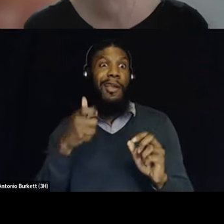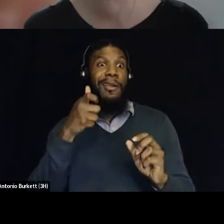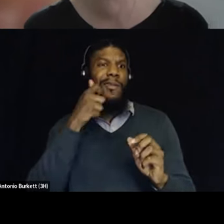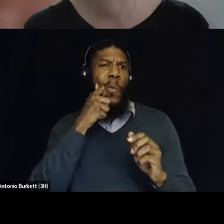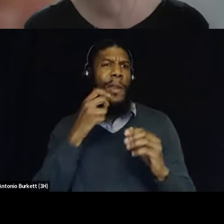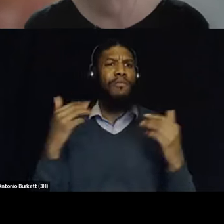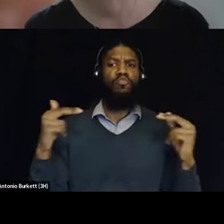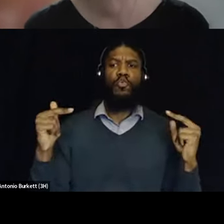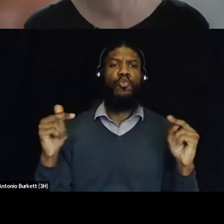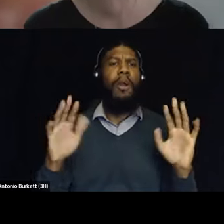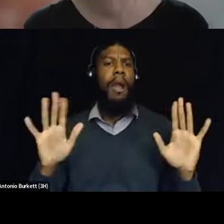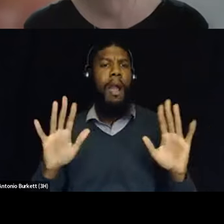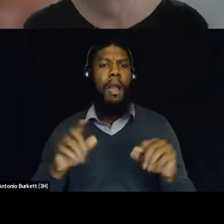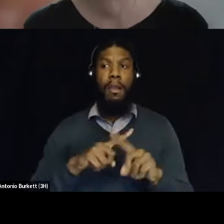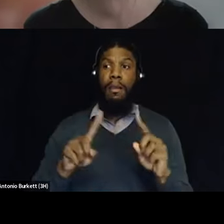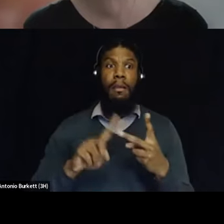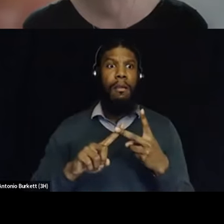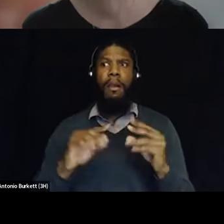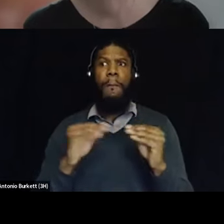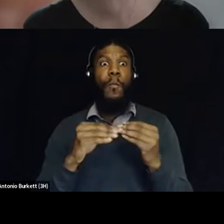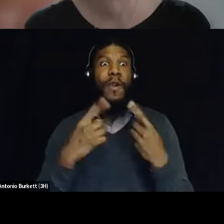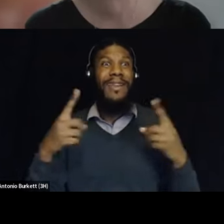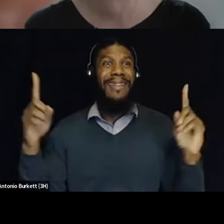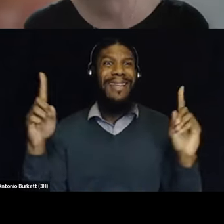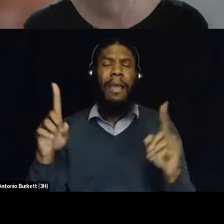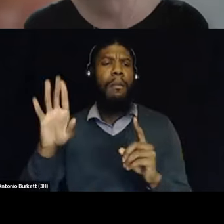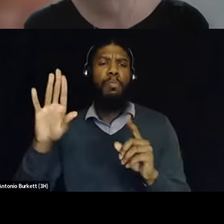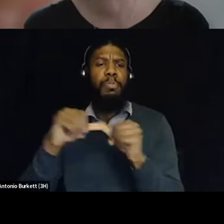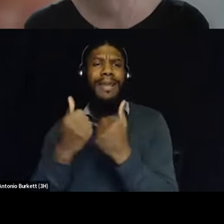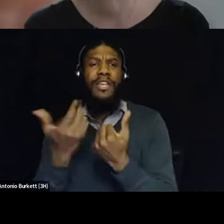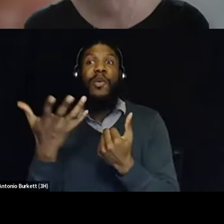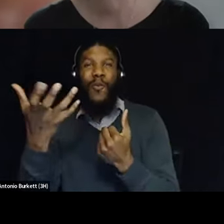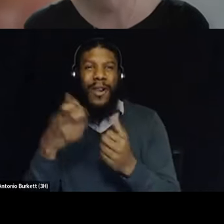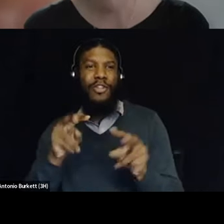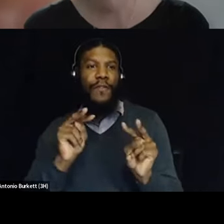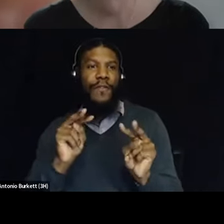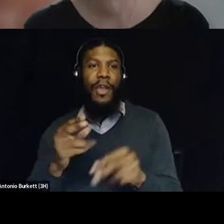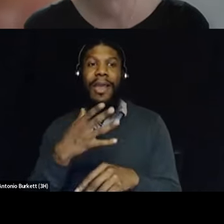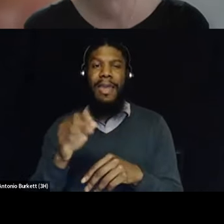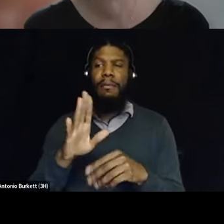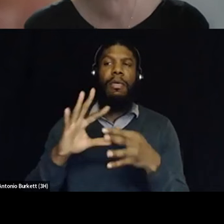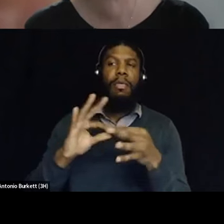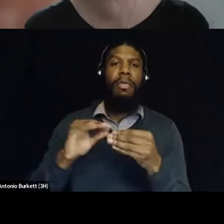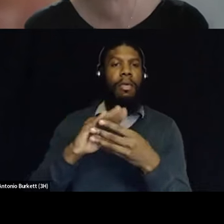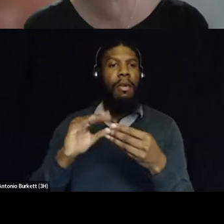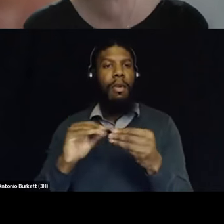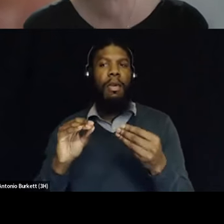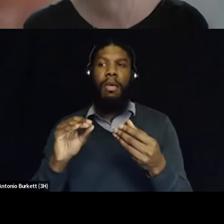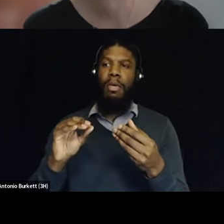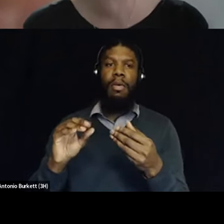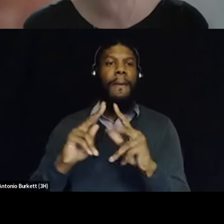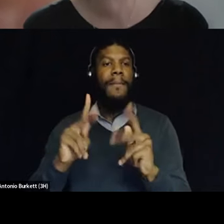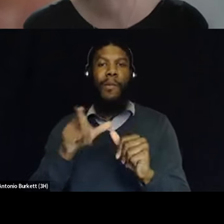say they're more effective that's both the narratives of the agencies that want to surveil but that's also the narratives of the marketing of the